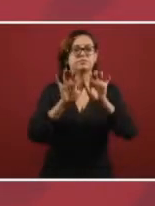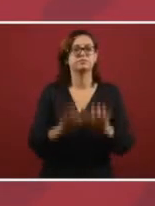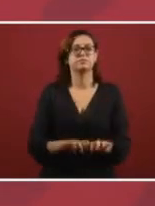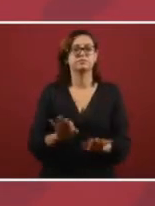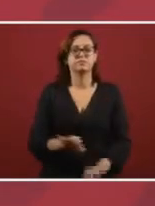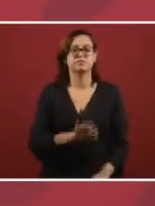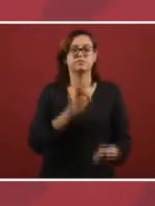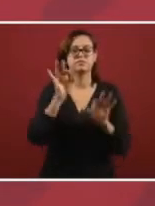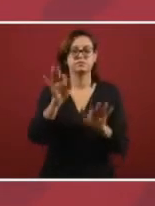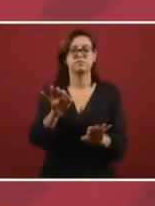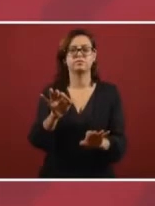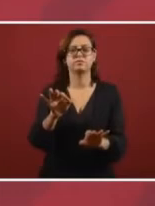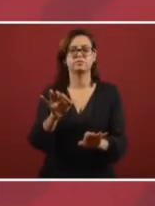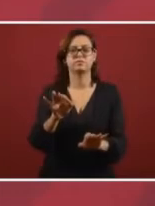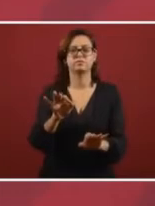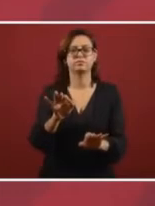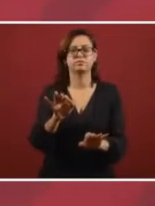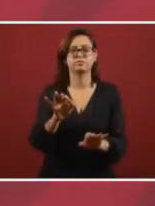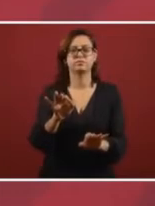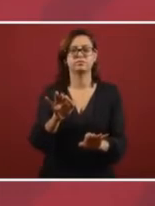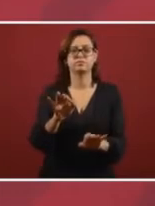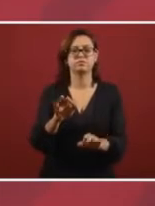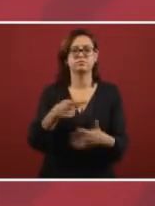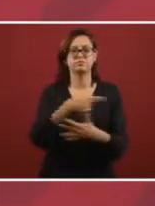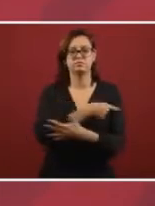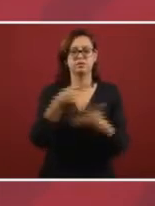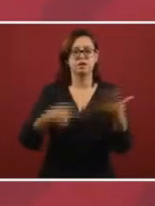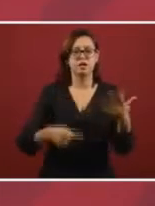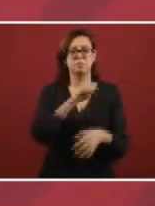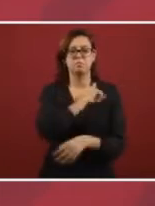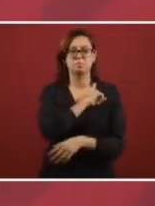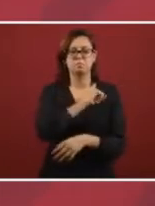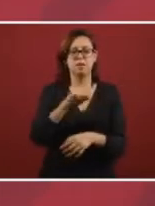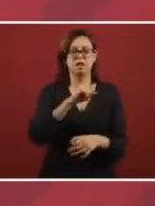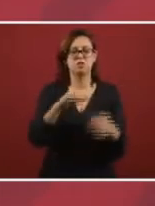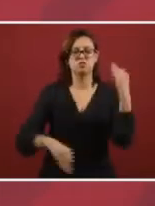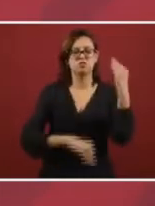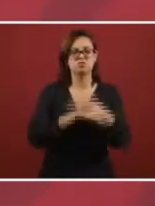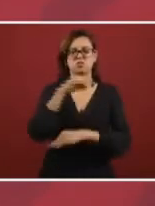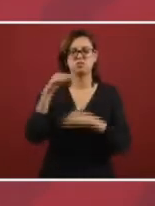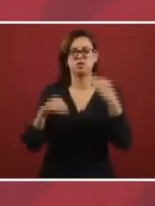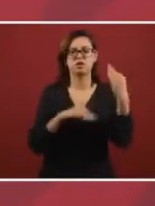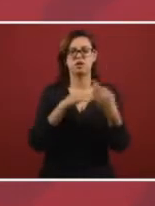written to exonerate of all the crimes